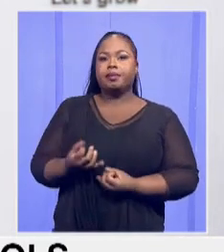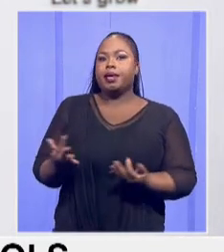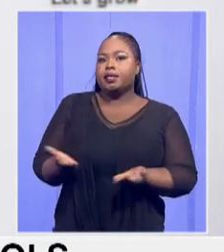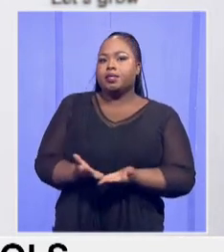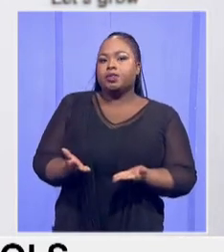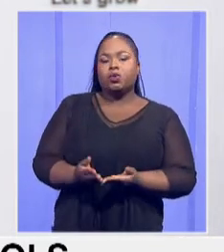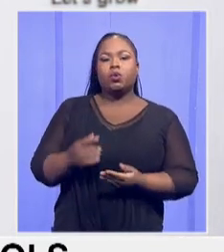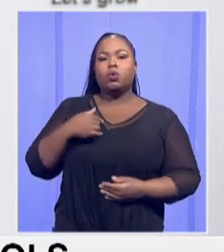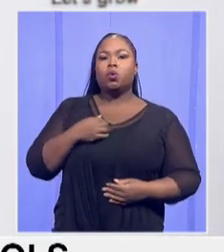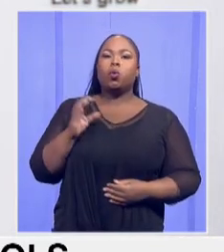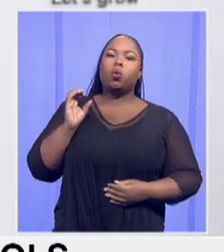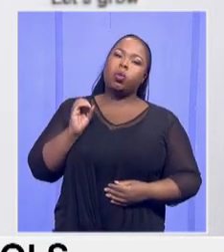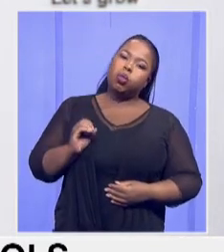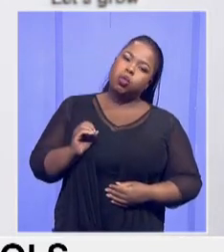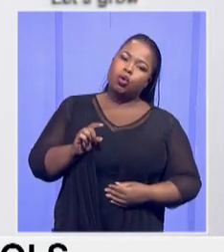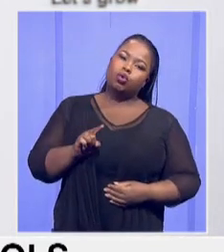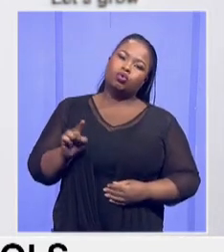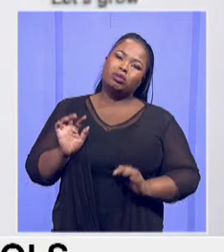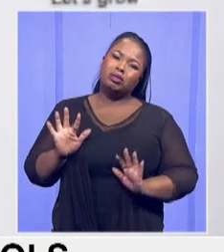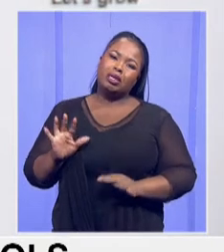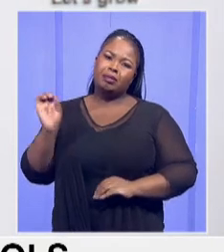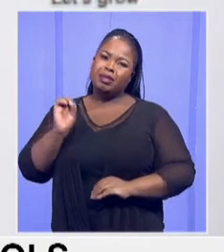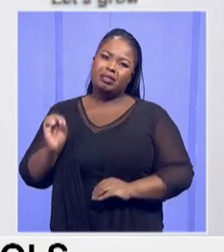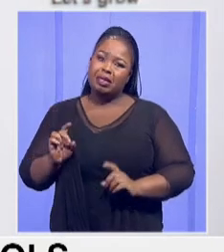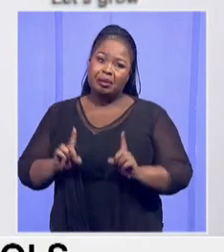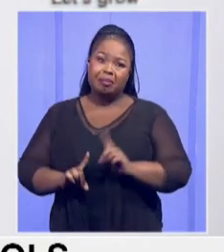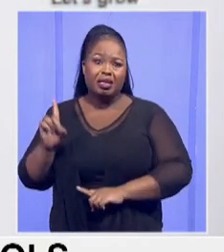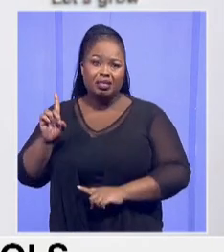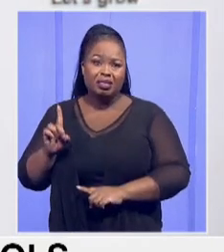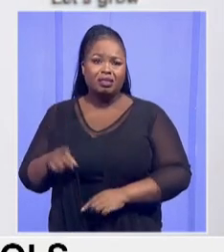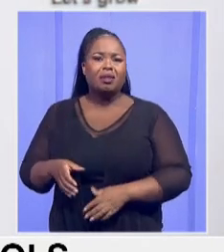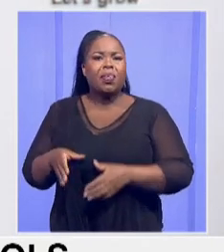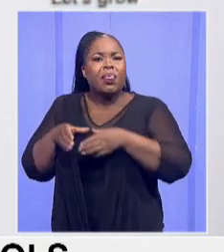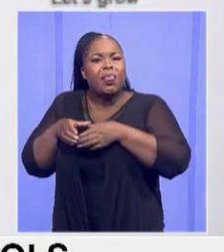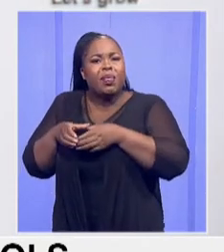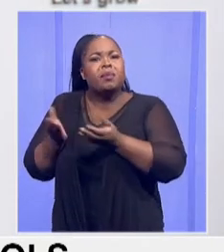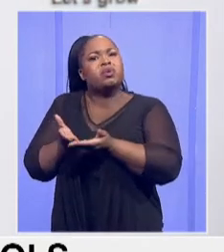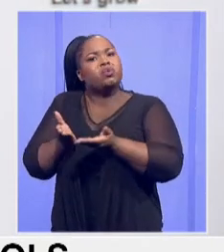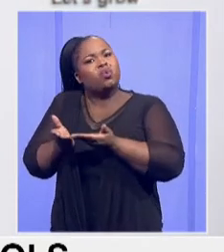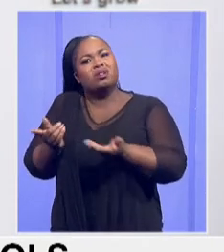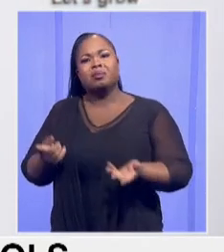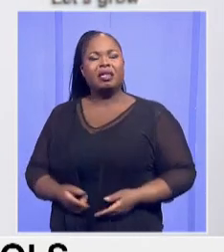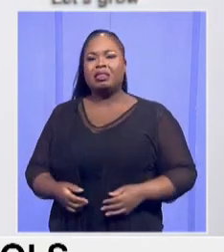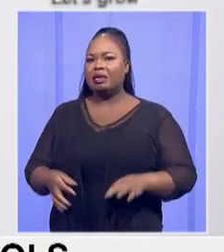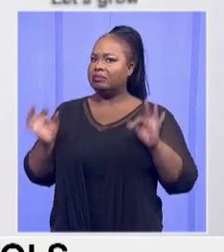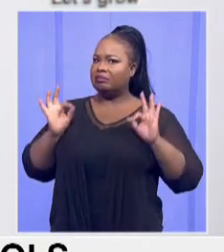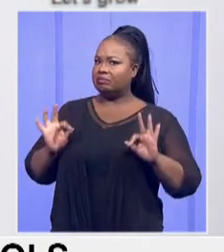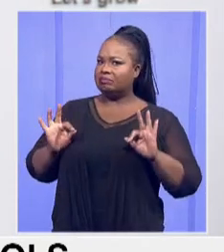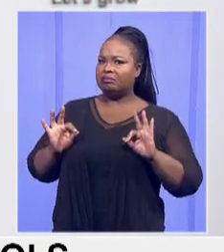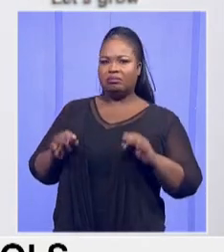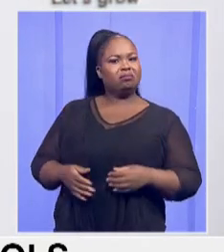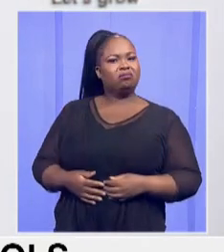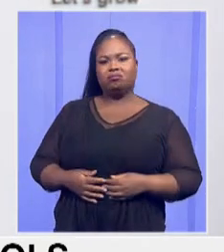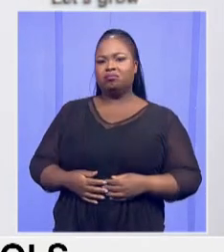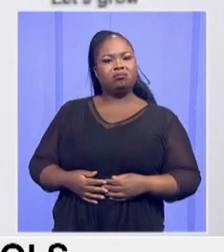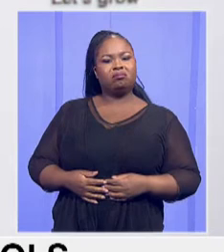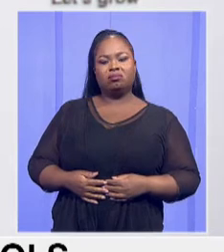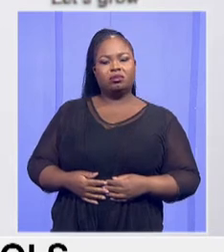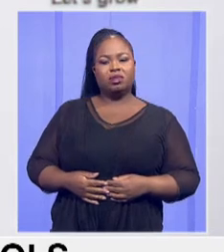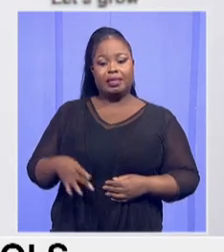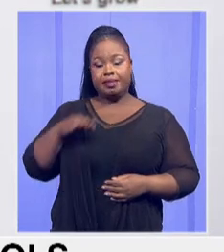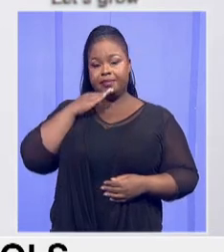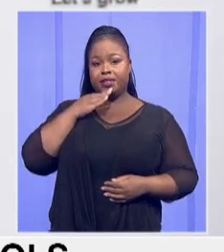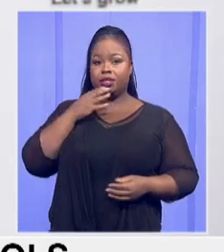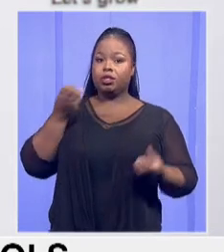come with zero to ten percent pass rate are these small schools which are unviable schools. And it's not only a